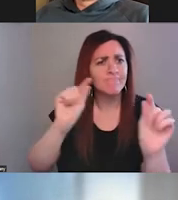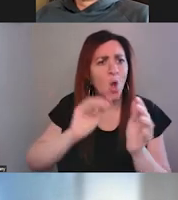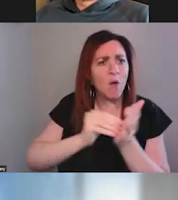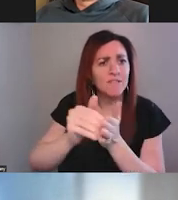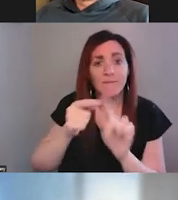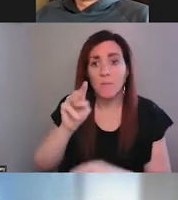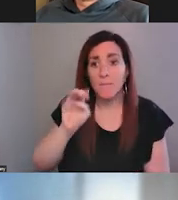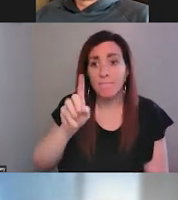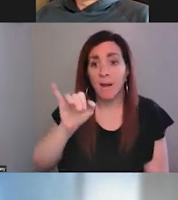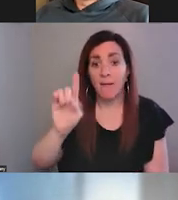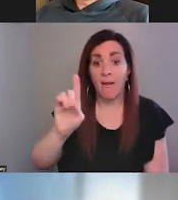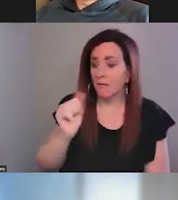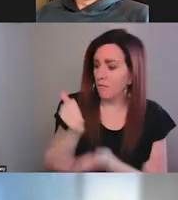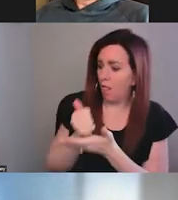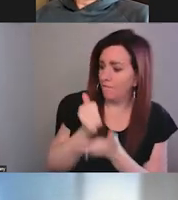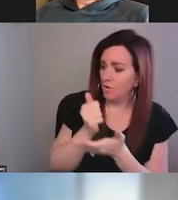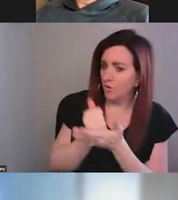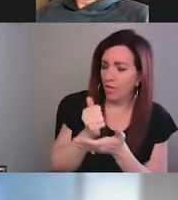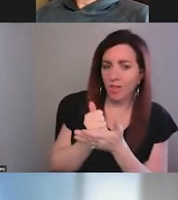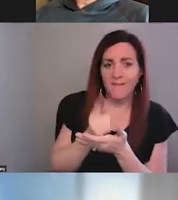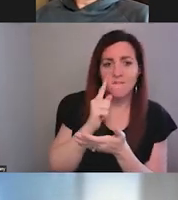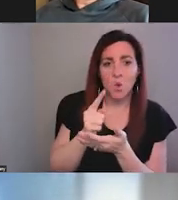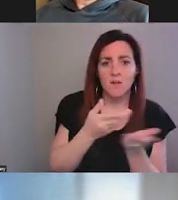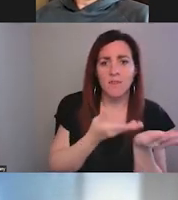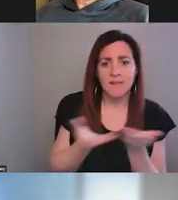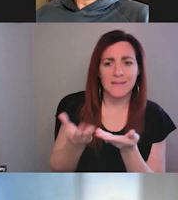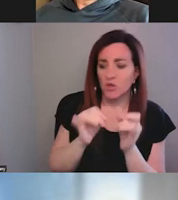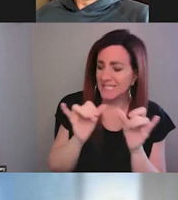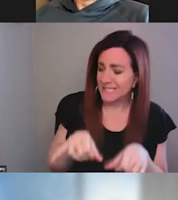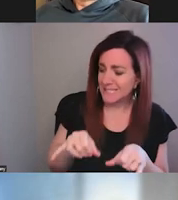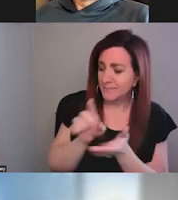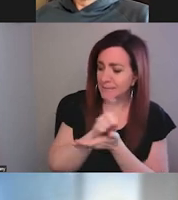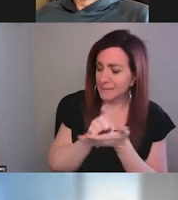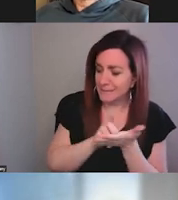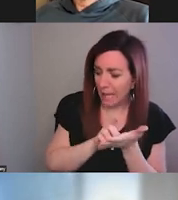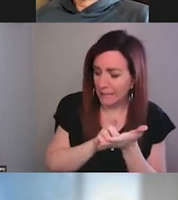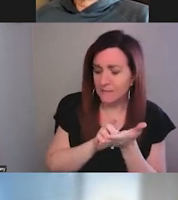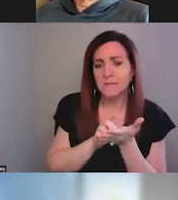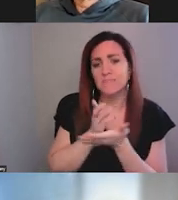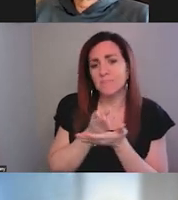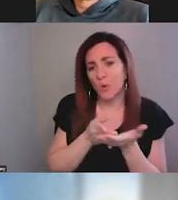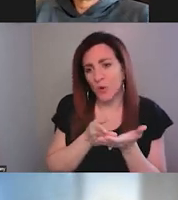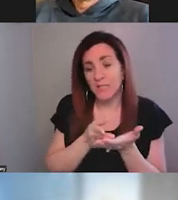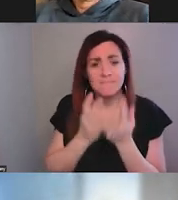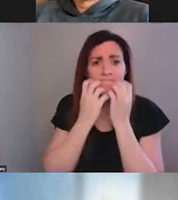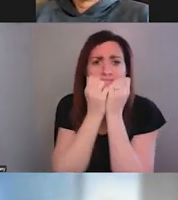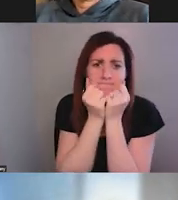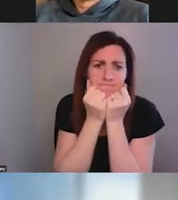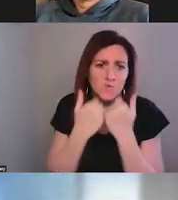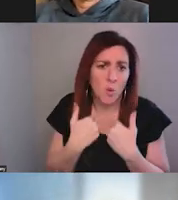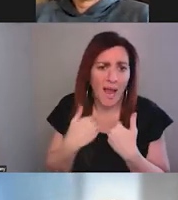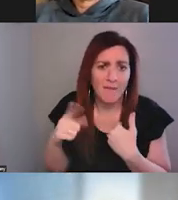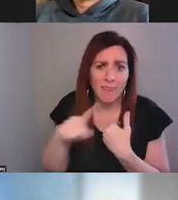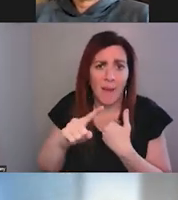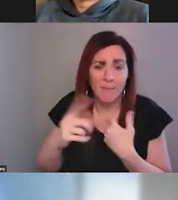that they can be really helpful in sort of the delivery system design pieces. And, and it's valuable to have them at the table